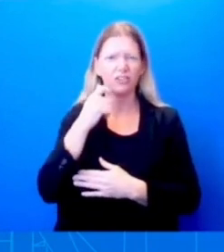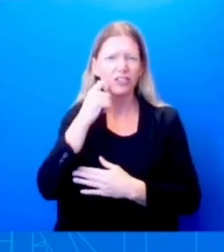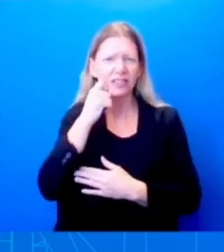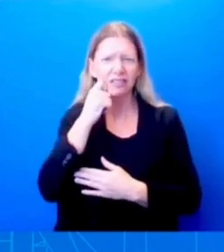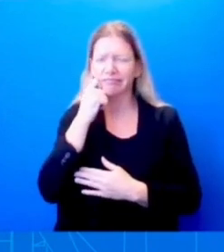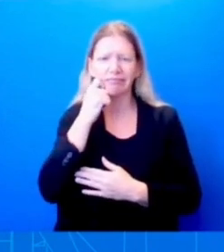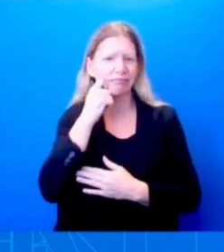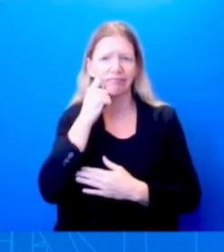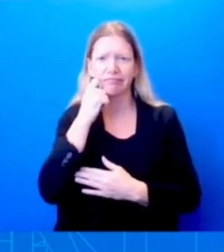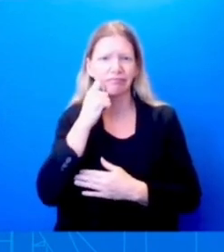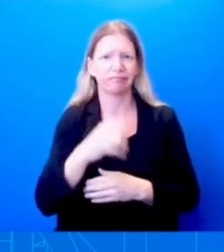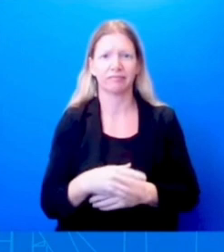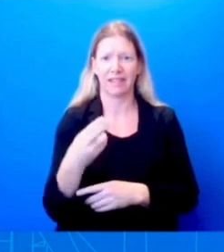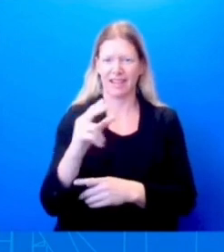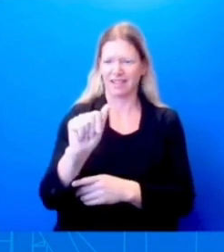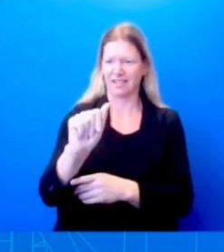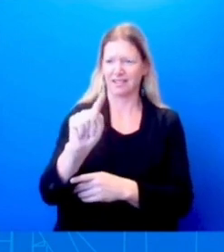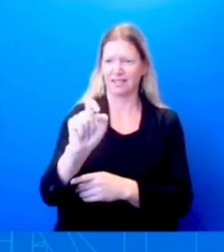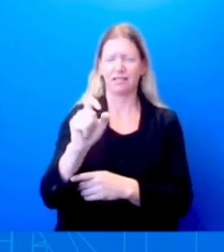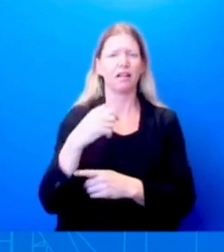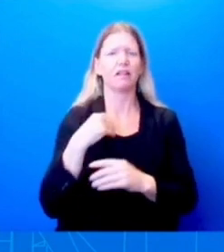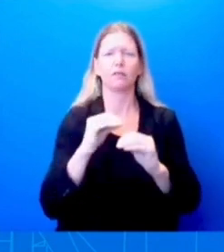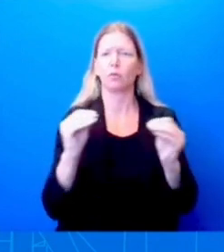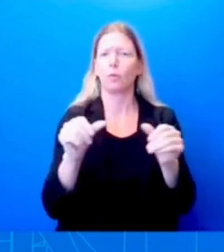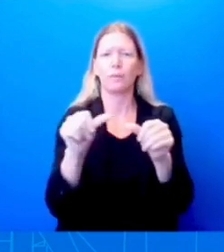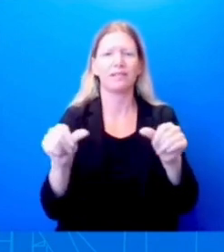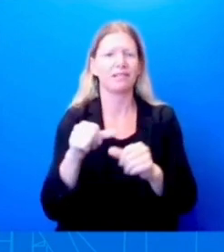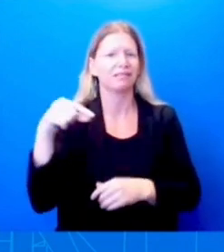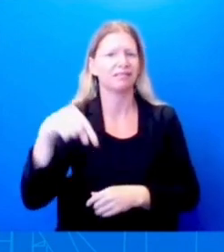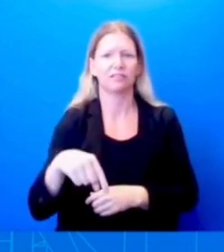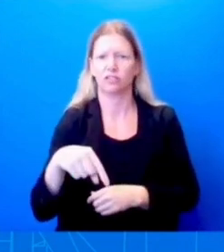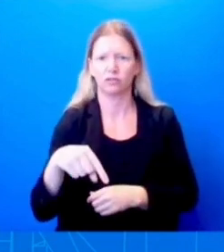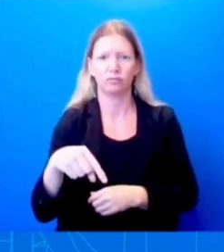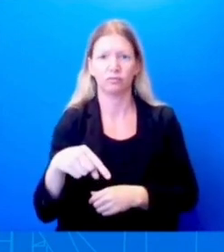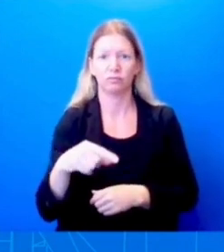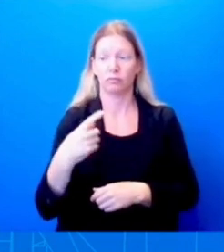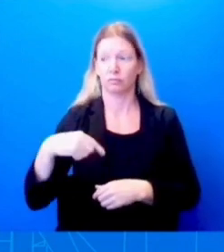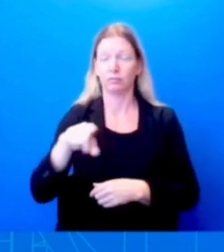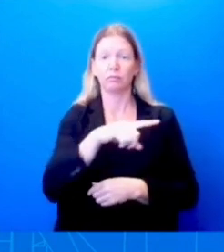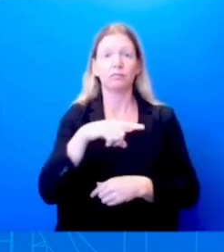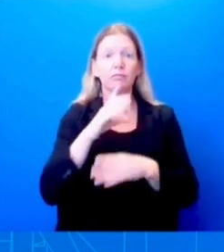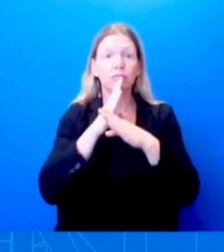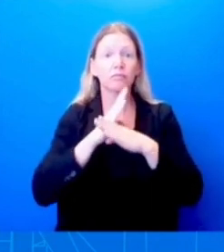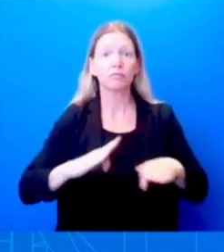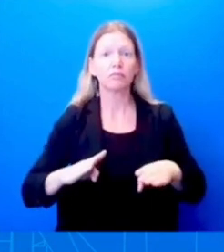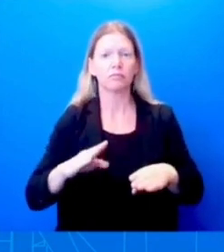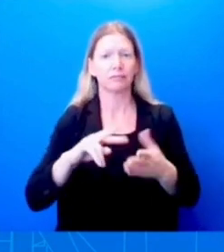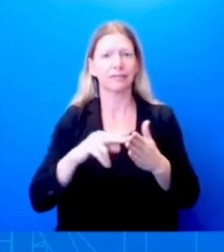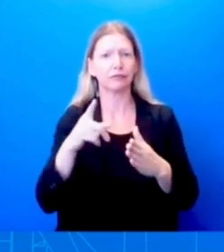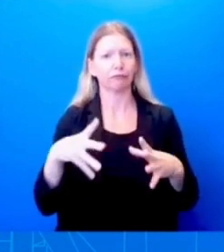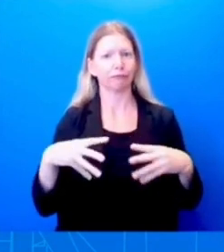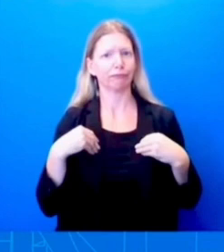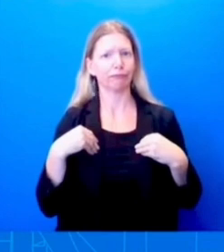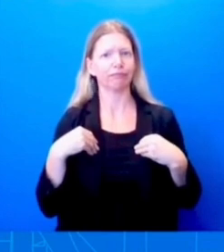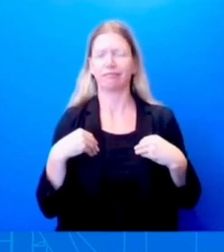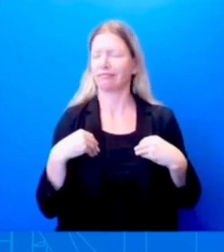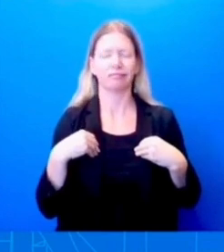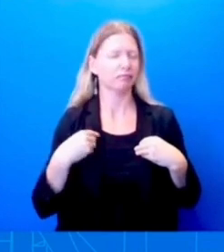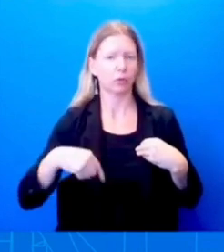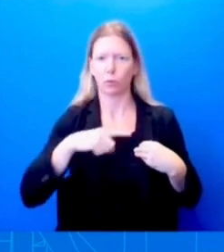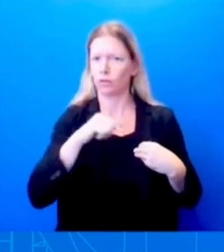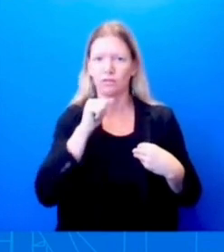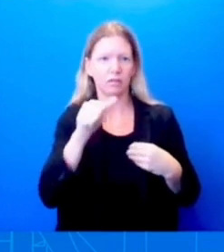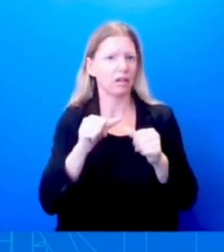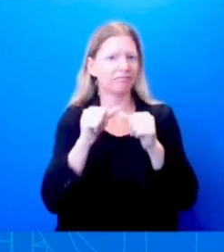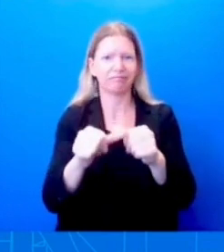no safe harbor. Silence is complicity. And we must not remain silent. And we must continue to do all